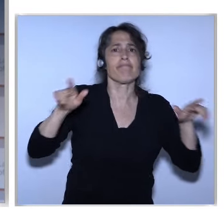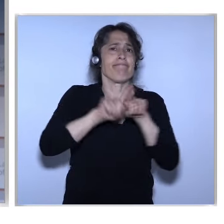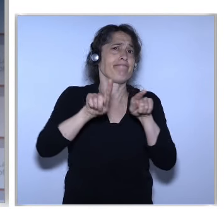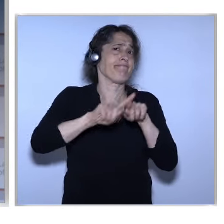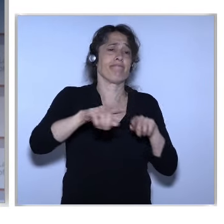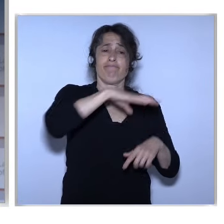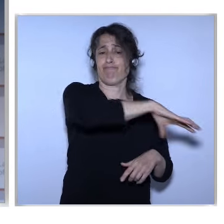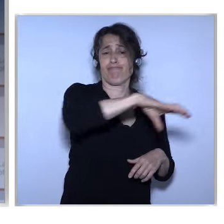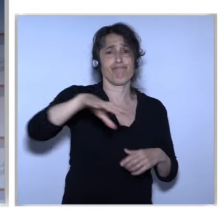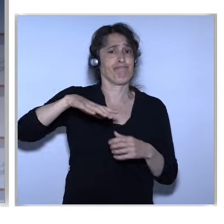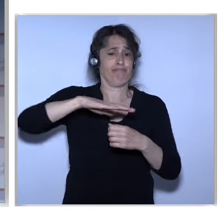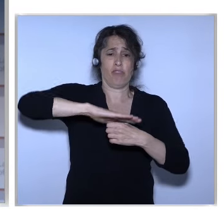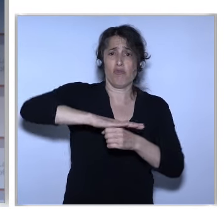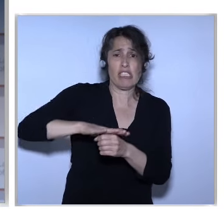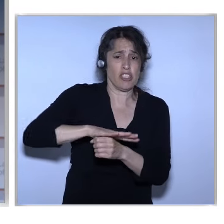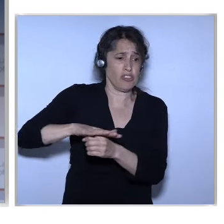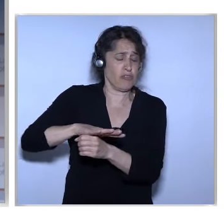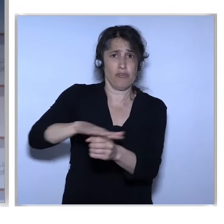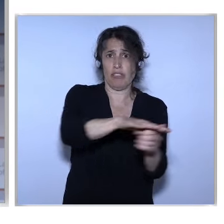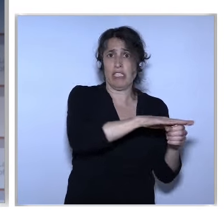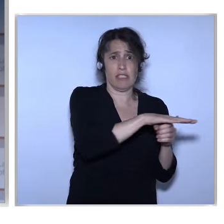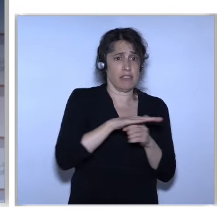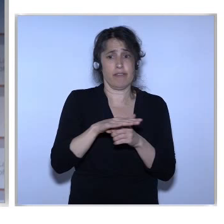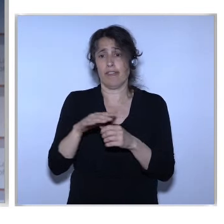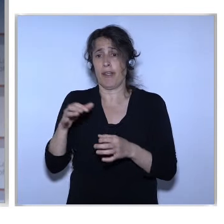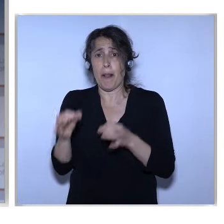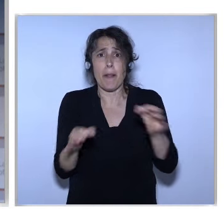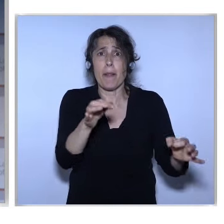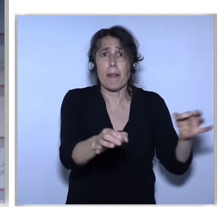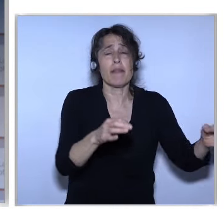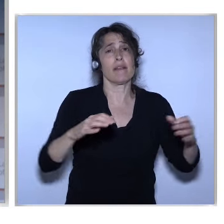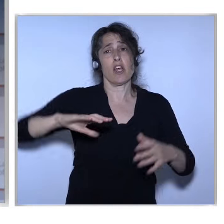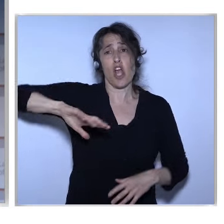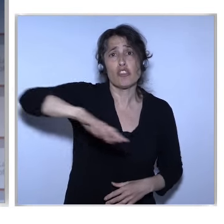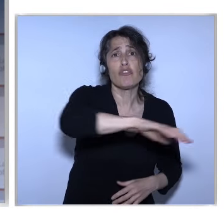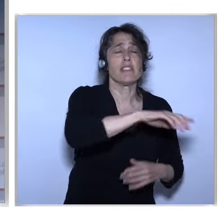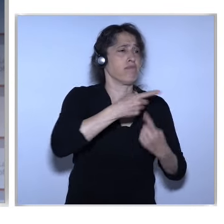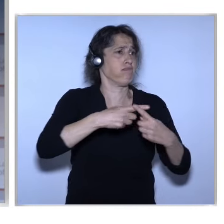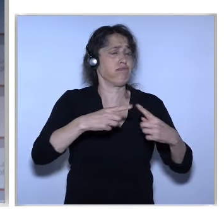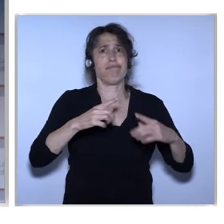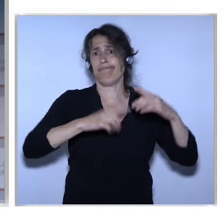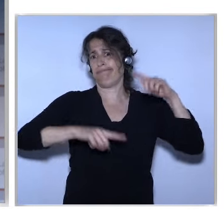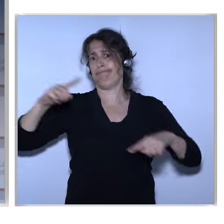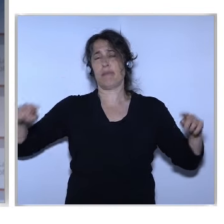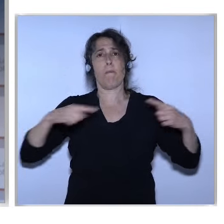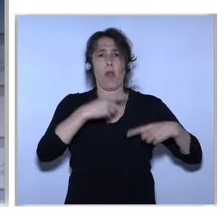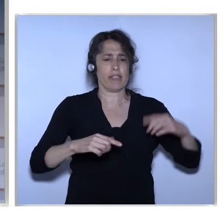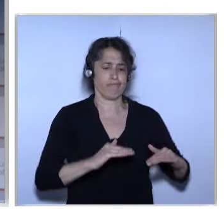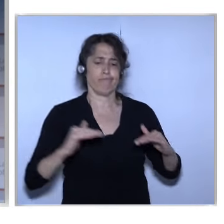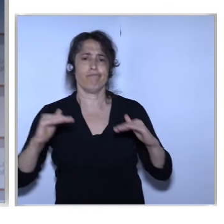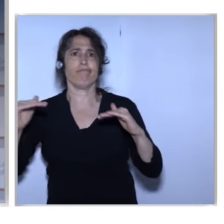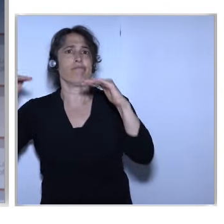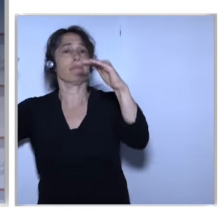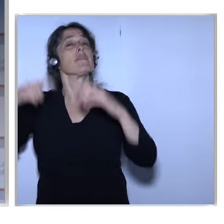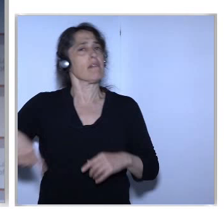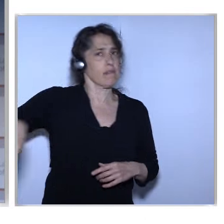Different Regions Different Stakeholders To Move On And Take Action It Is Really Time More To Have This Kind Of Experimenting